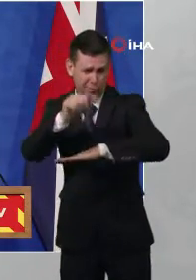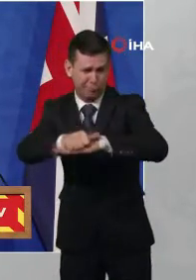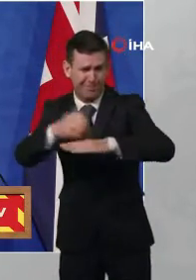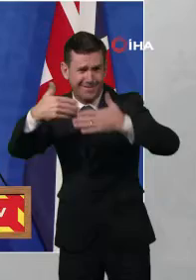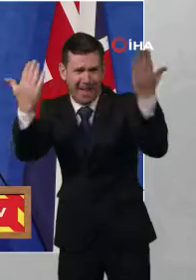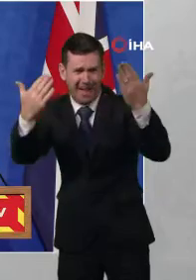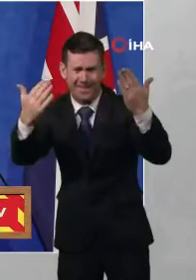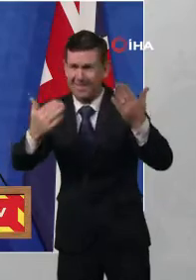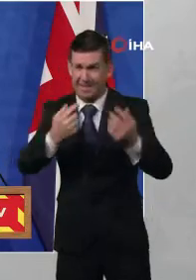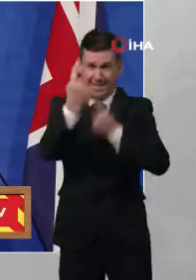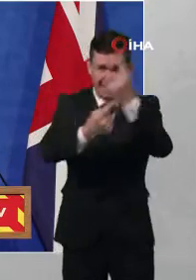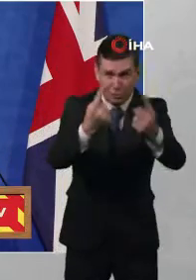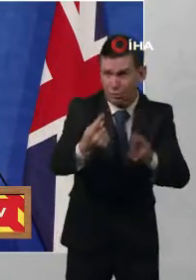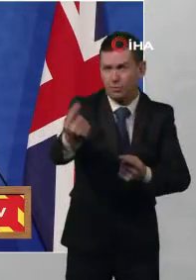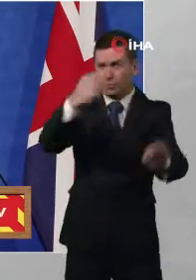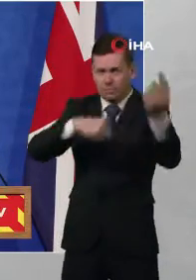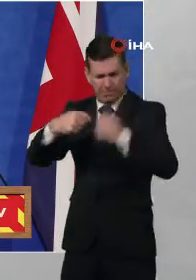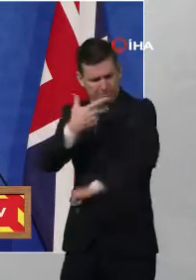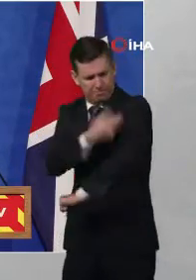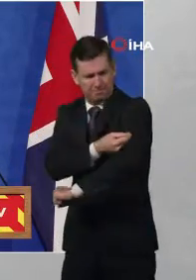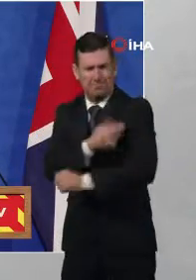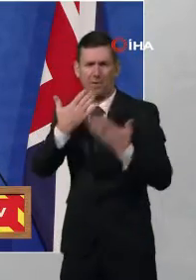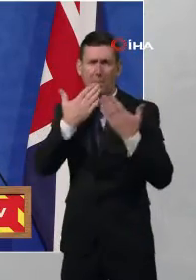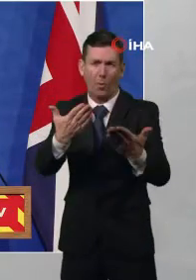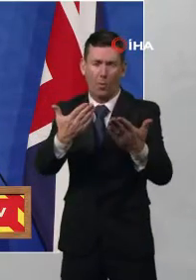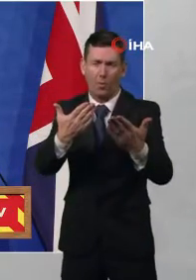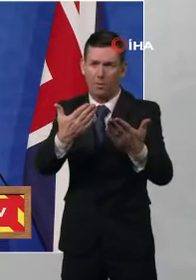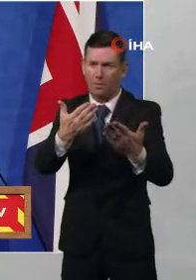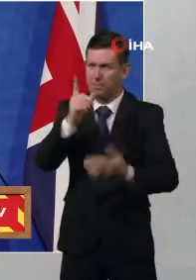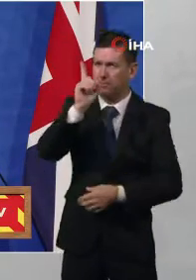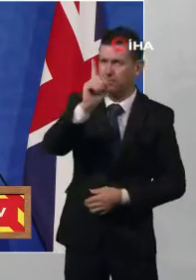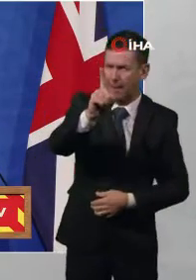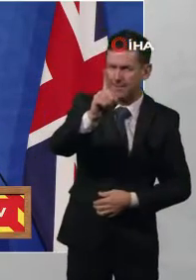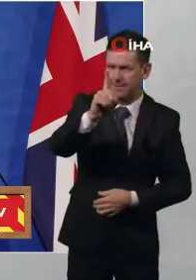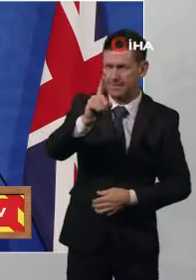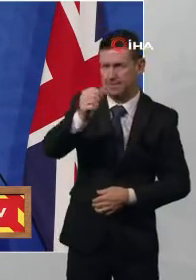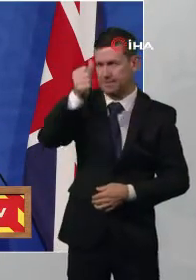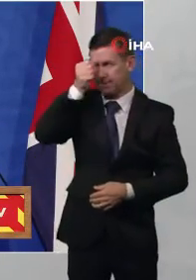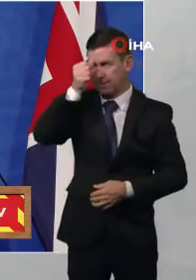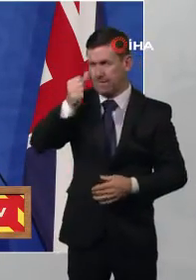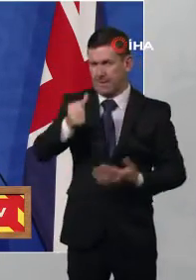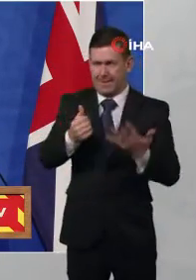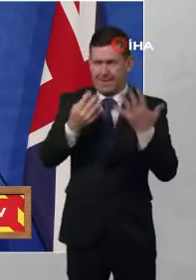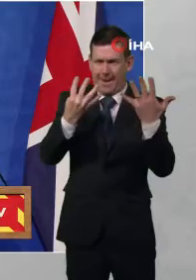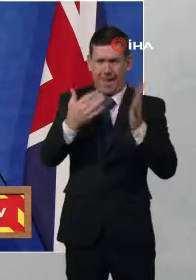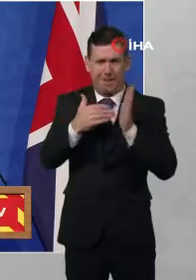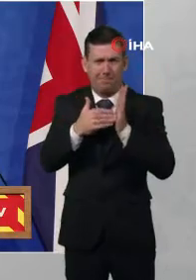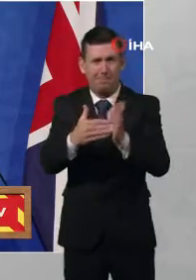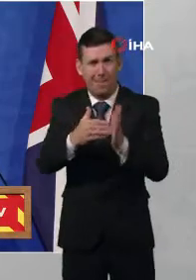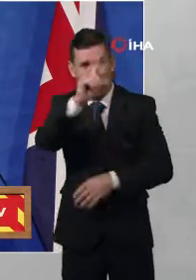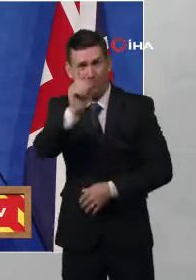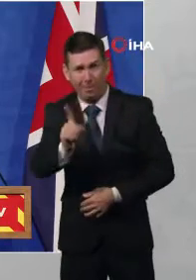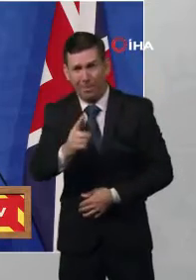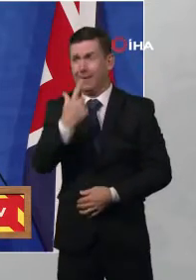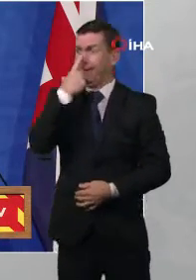getting jabbed. But there are still almost nine million people eligible who haven't